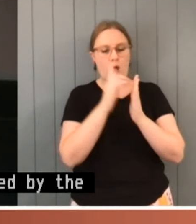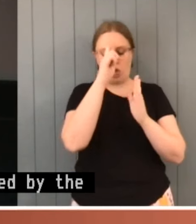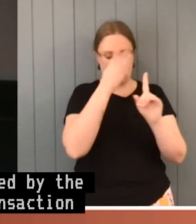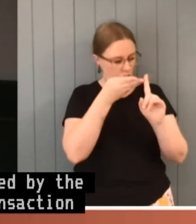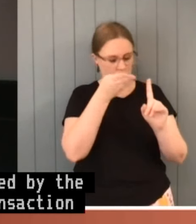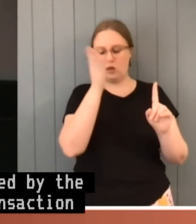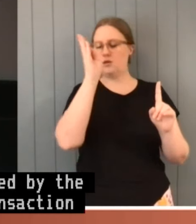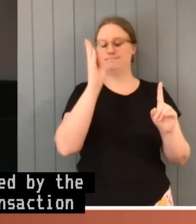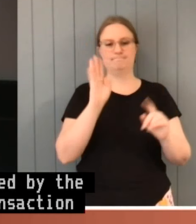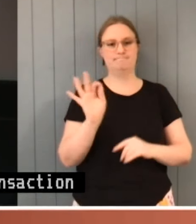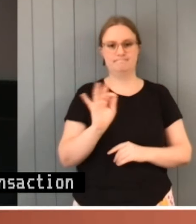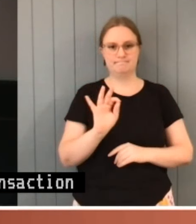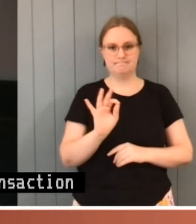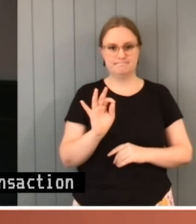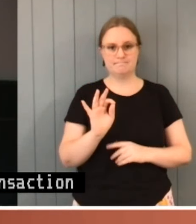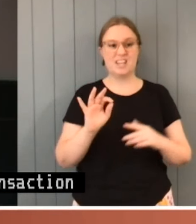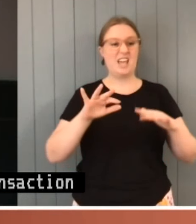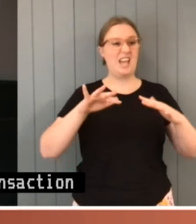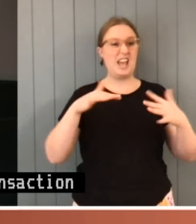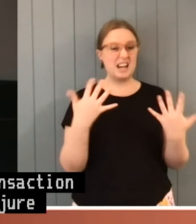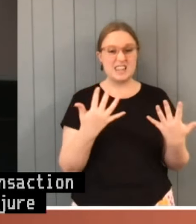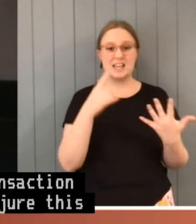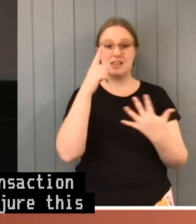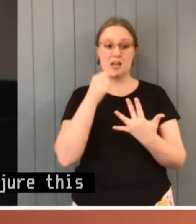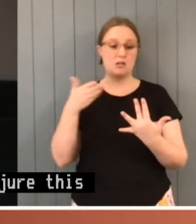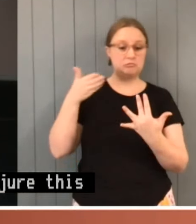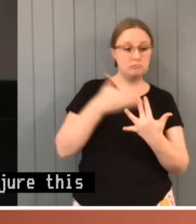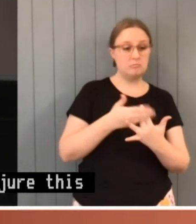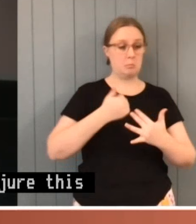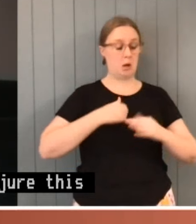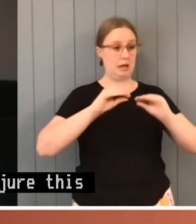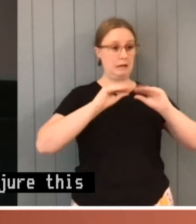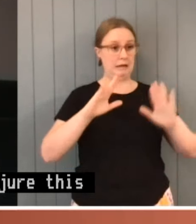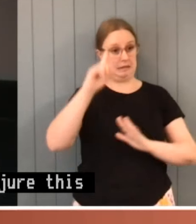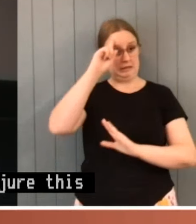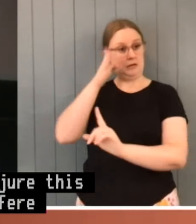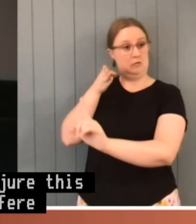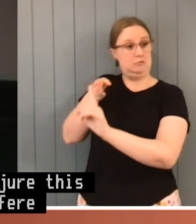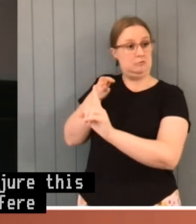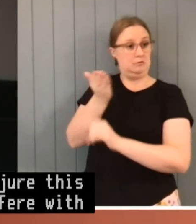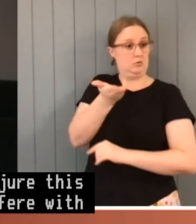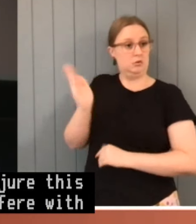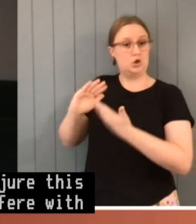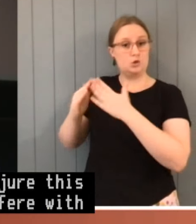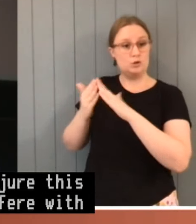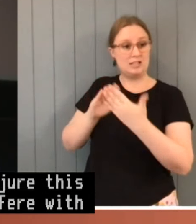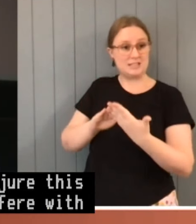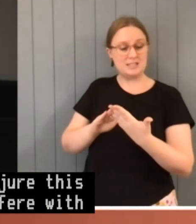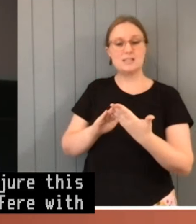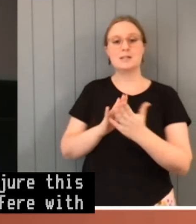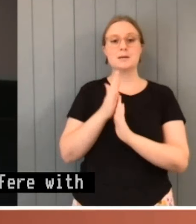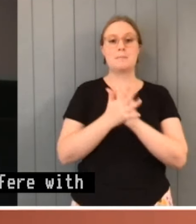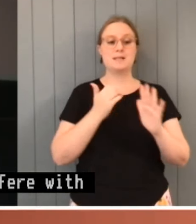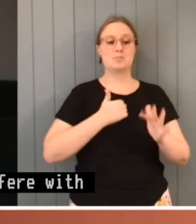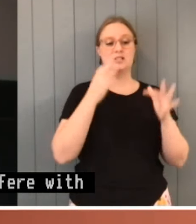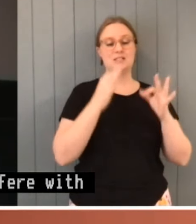a tendency to interfere with this duty is invalid. And similar statements were made in a later case in 1923, in which